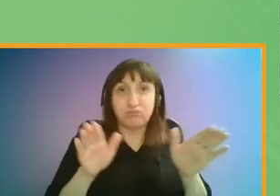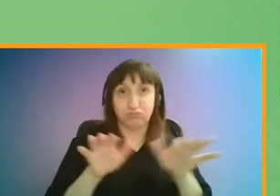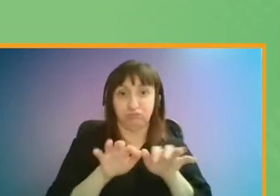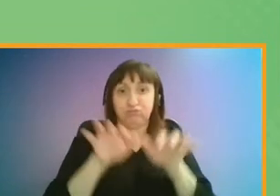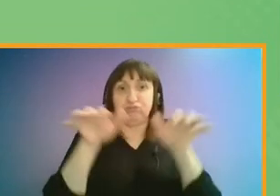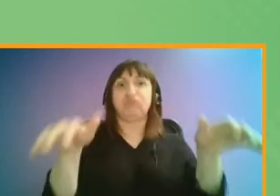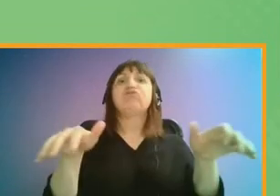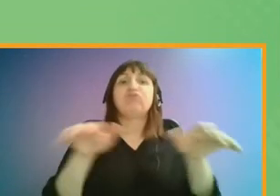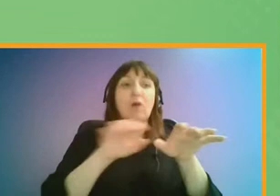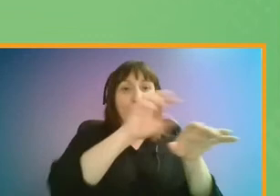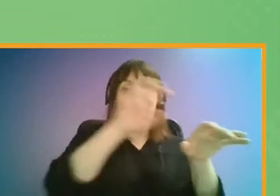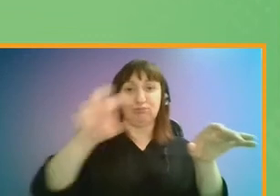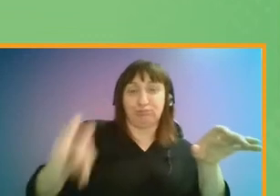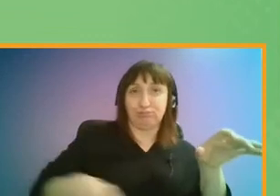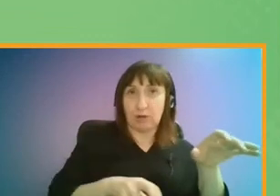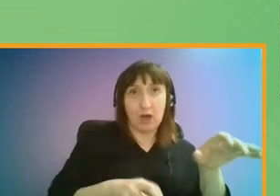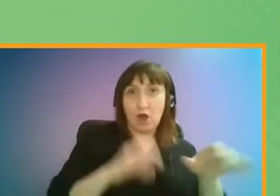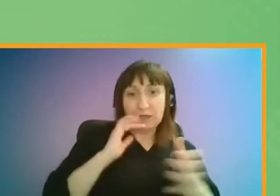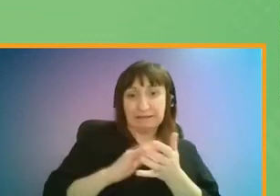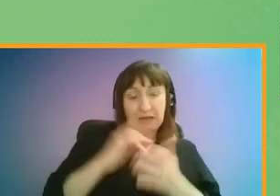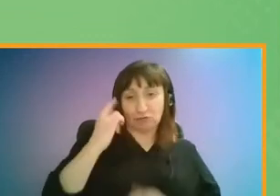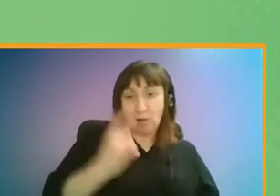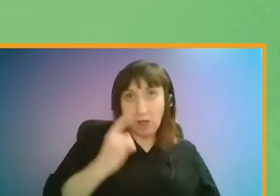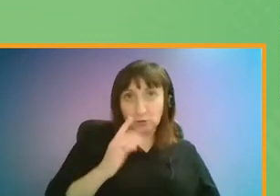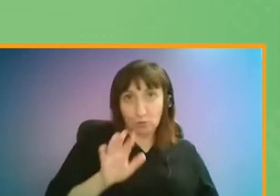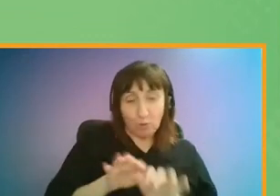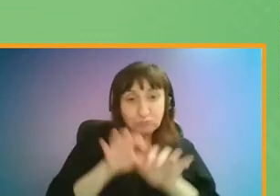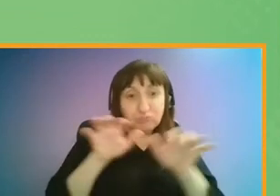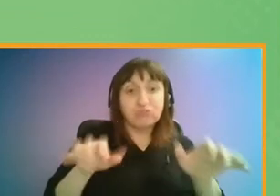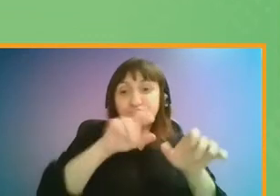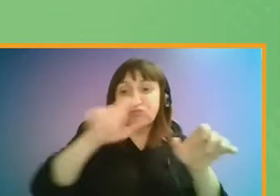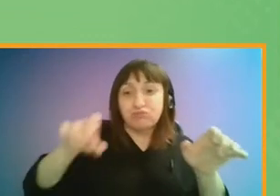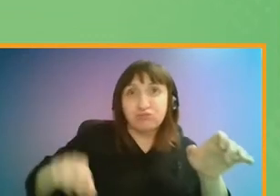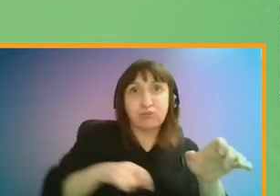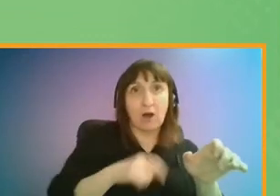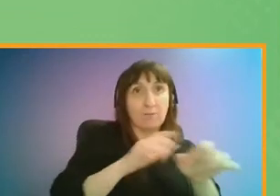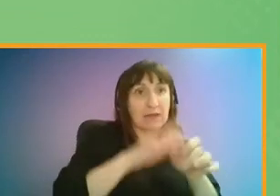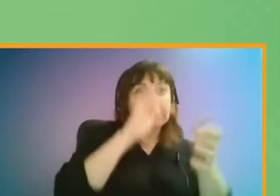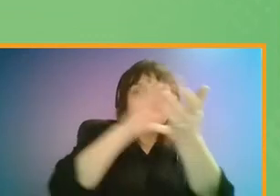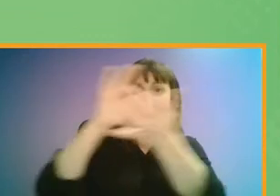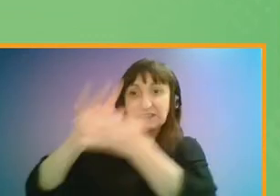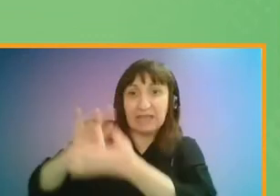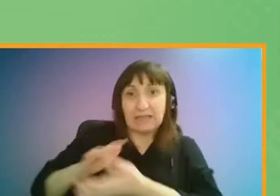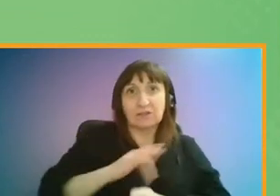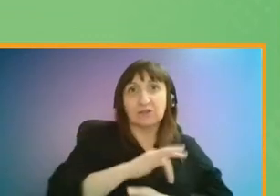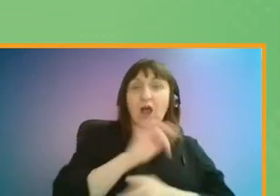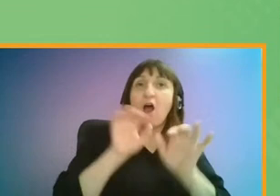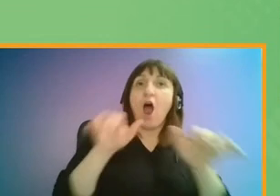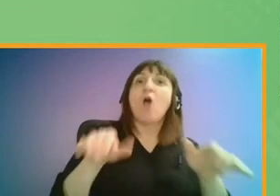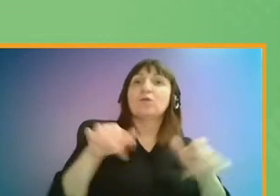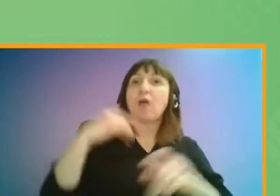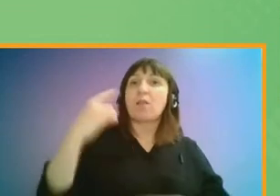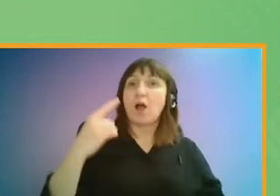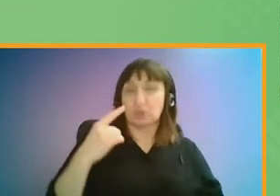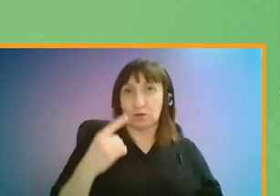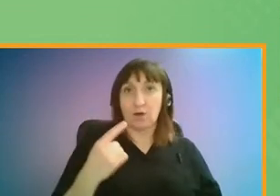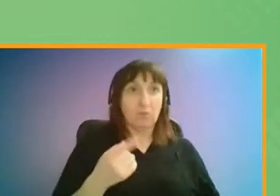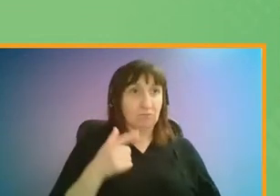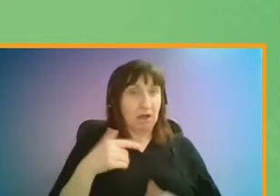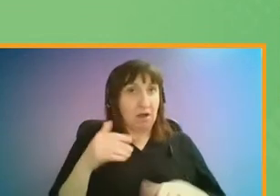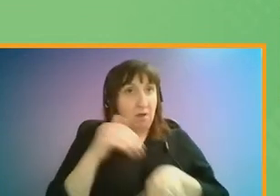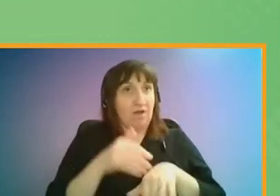central London, as the most important area for work and travel, we now have many urban centres across inner and outer London playing a bigger role in the economy.